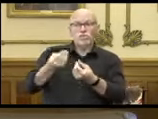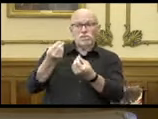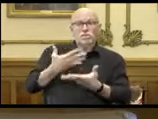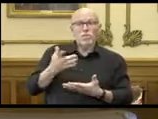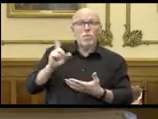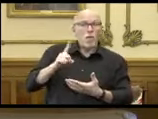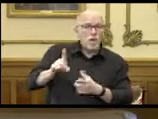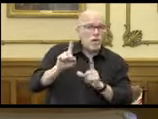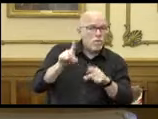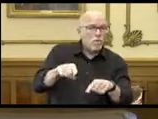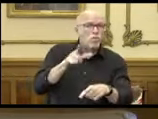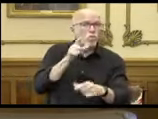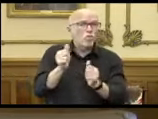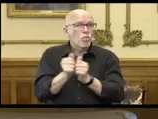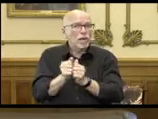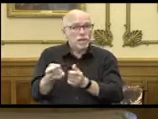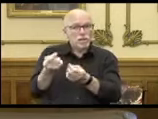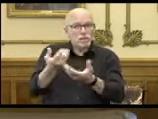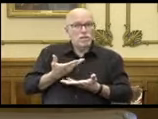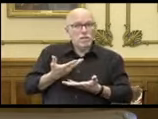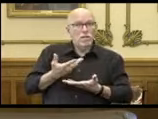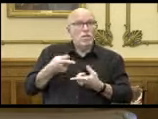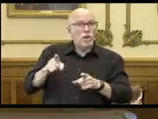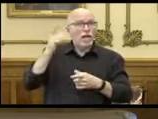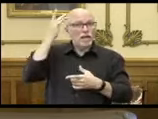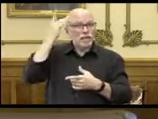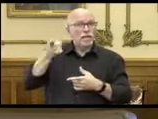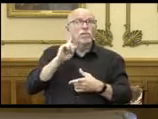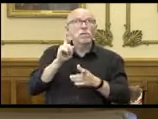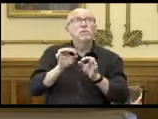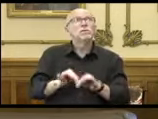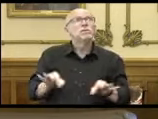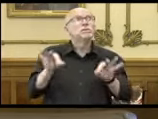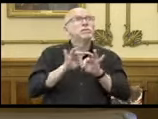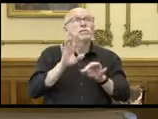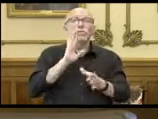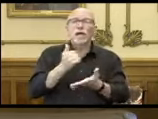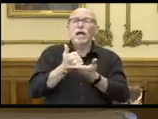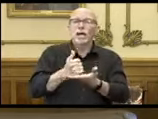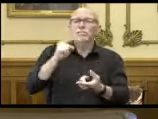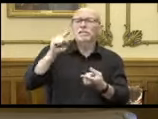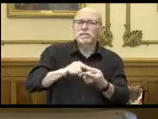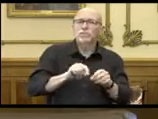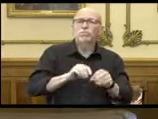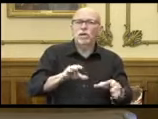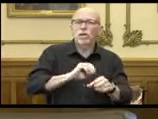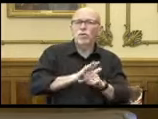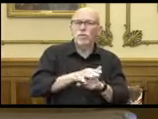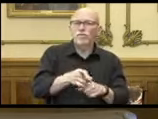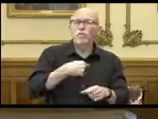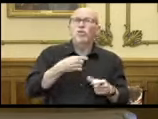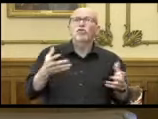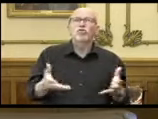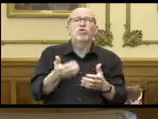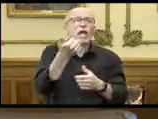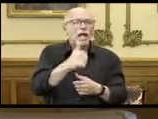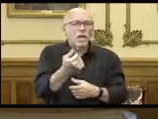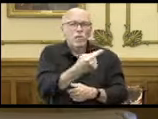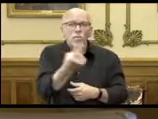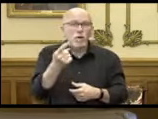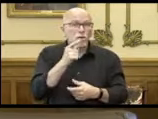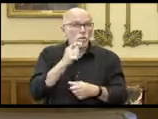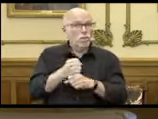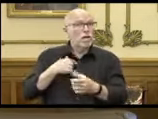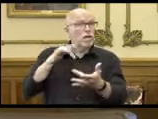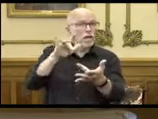were and who they were with while they were ill significantly reduces the spread of COVID. So we encourage any Hoosier who gets a phone